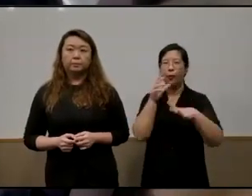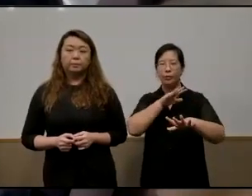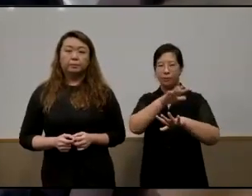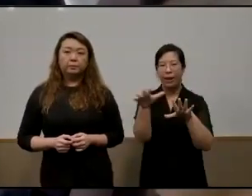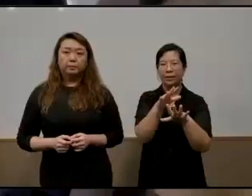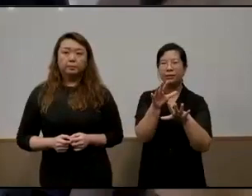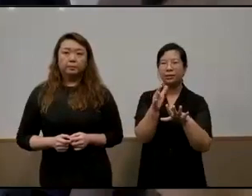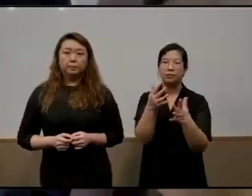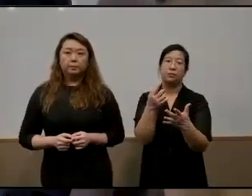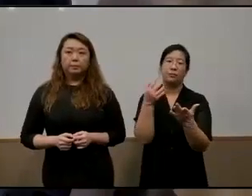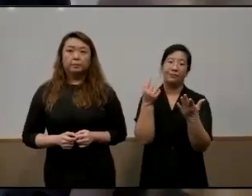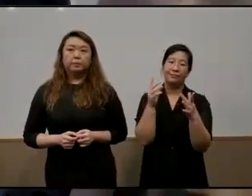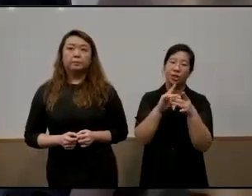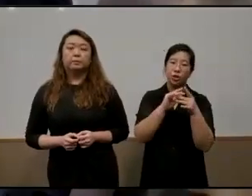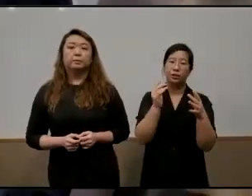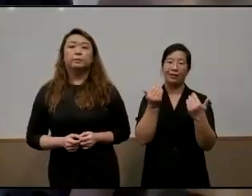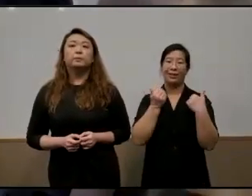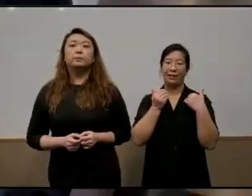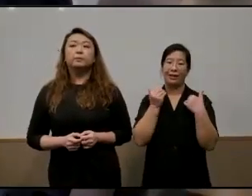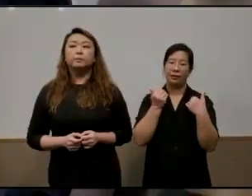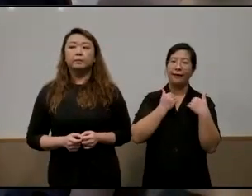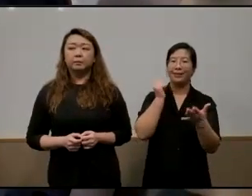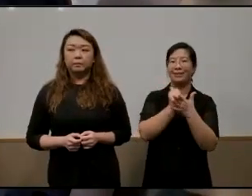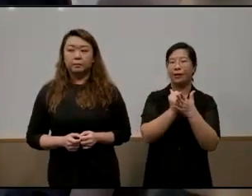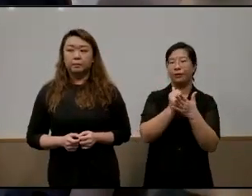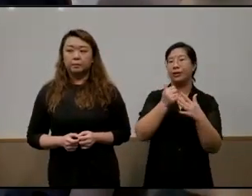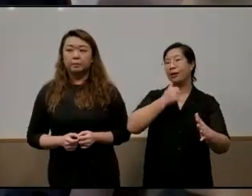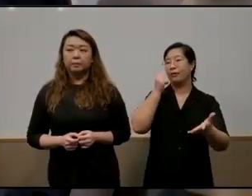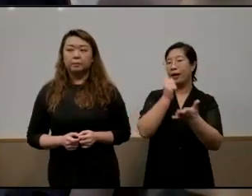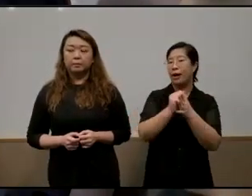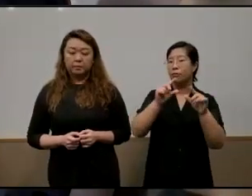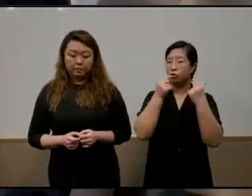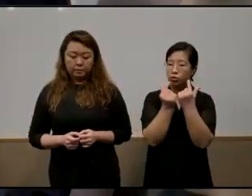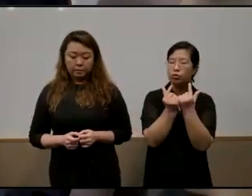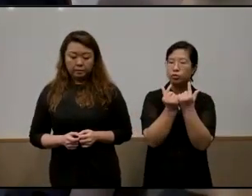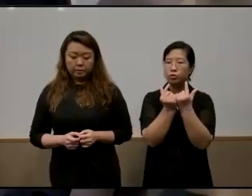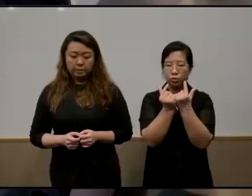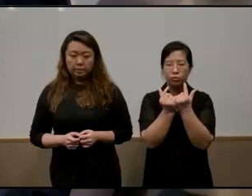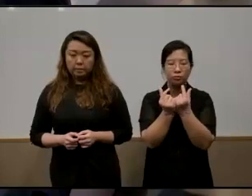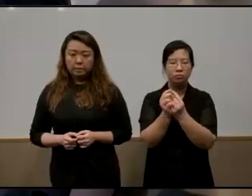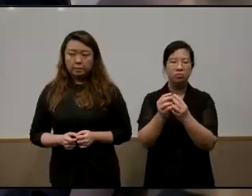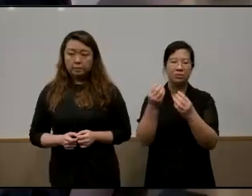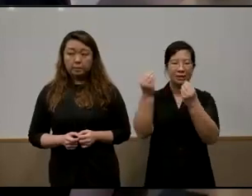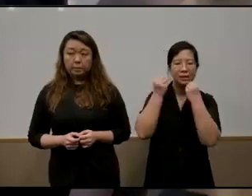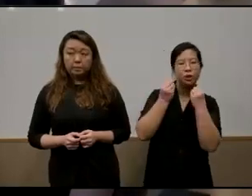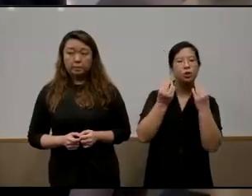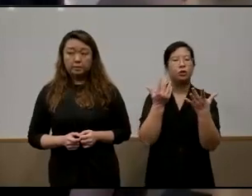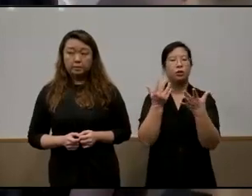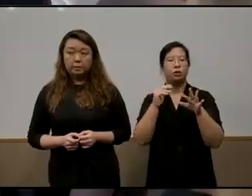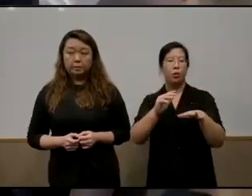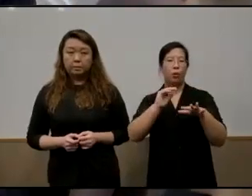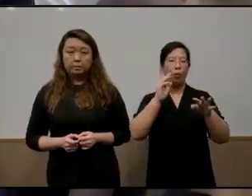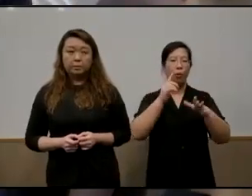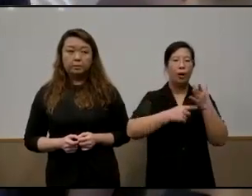that self-help groups provided parenting classes that they were grateful for so they would tell them like what should you feed your child what time should they go to bed um and like they